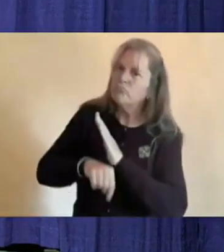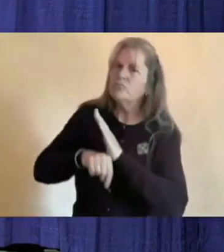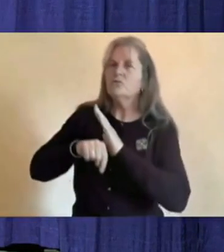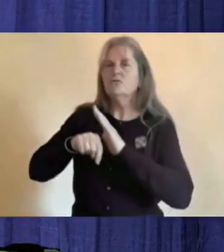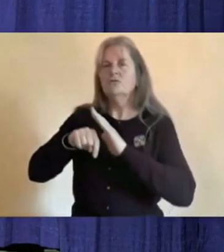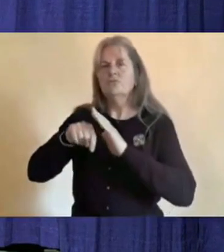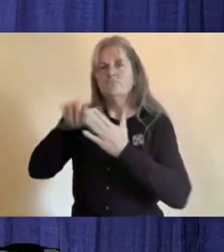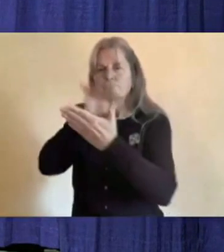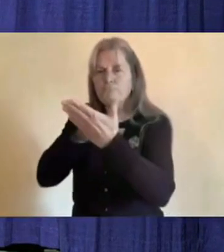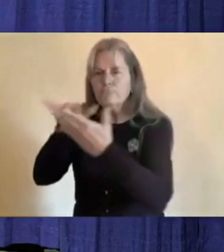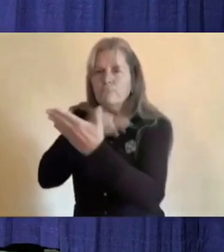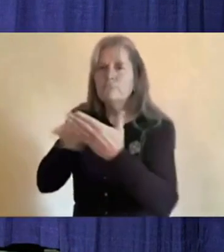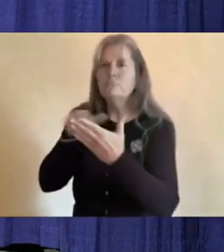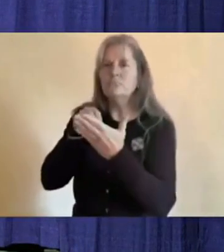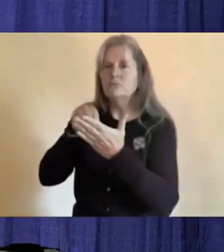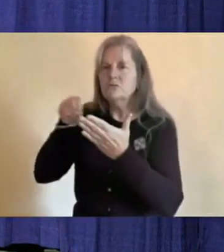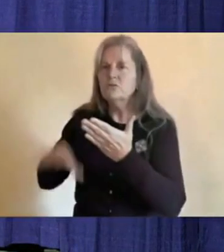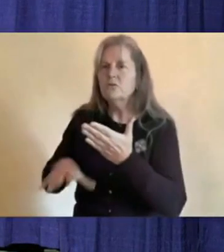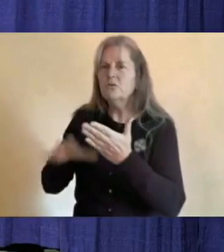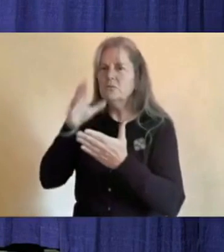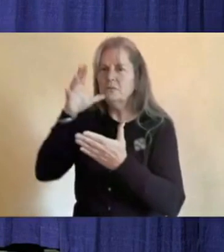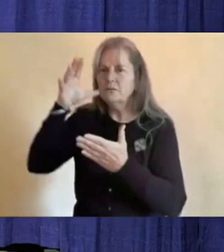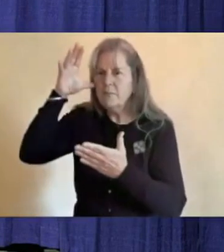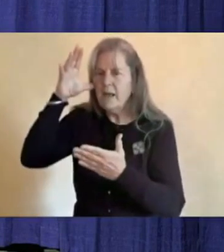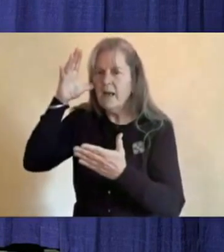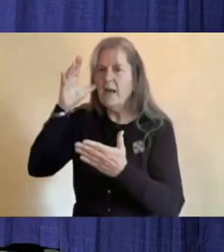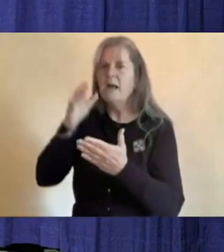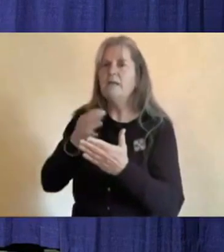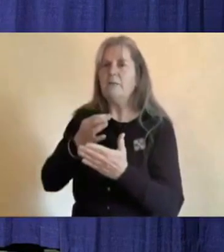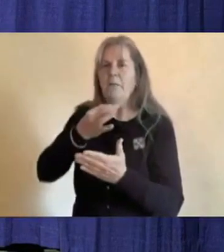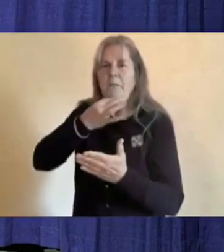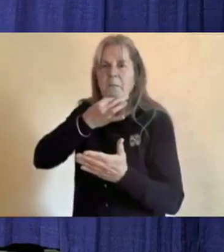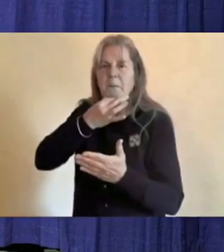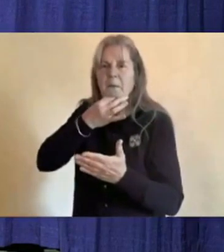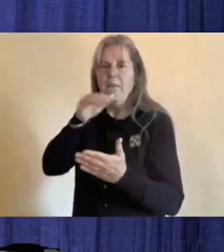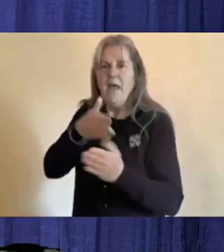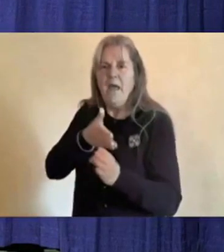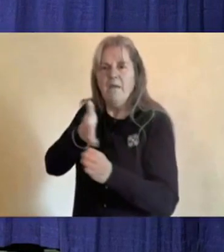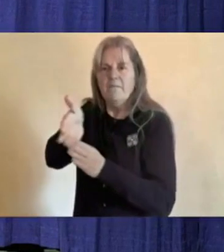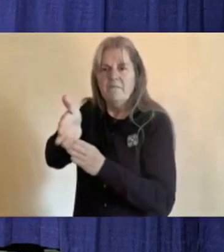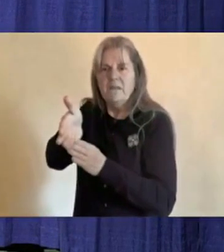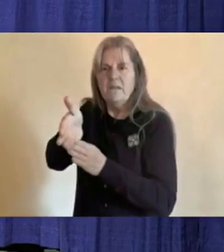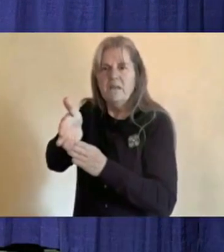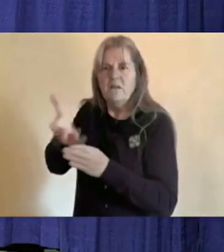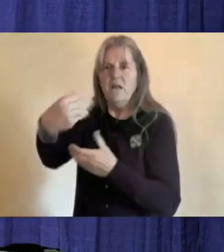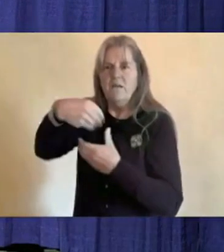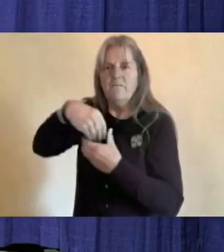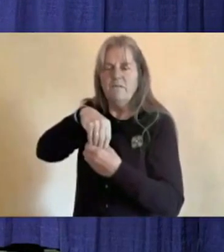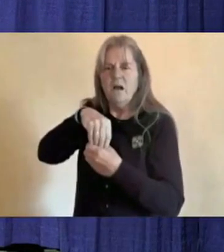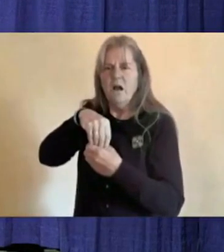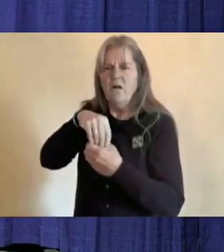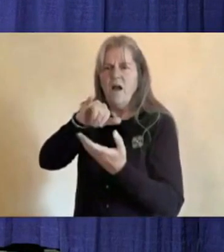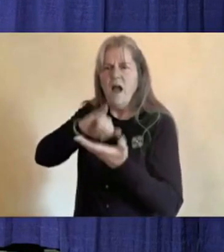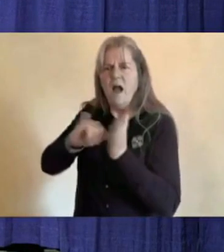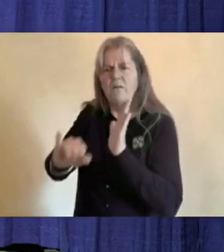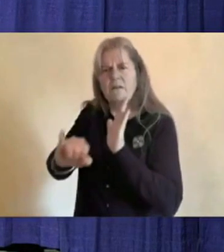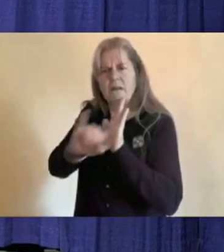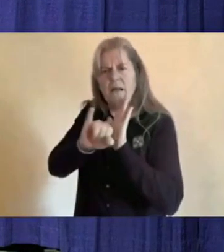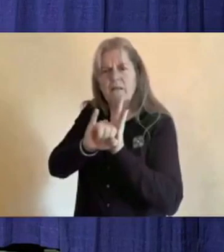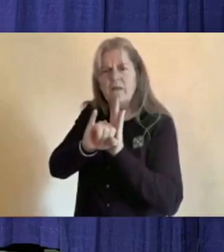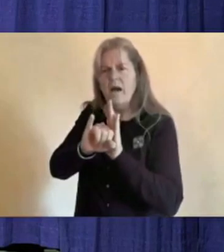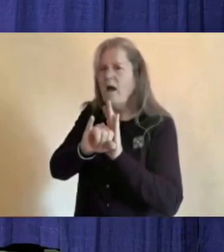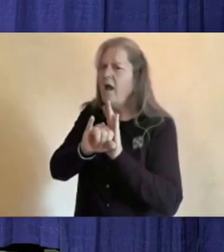and educational experts as well as educators to determine how we can do this better